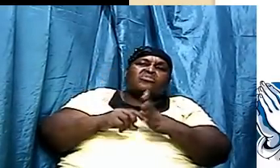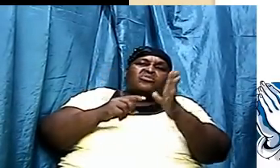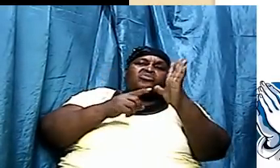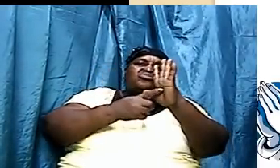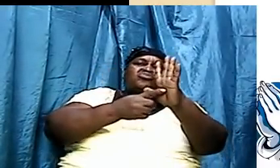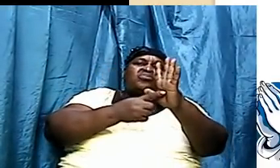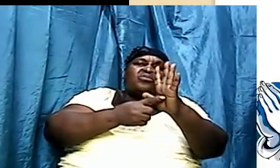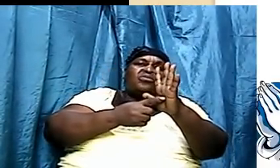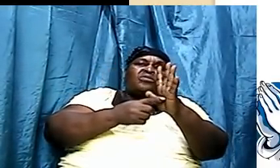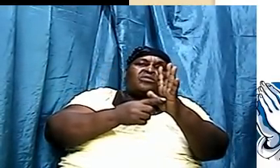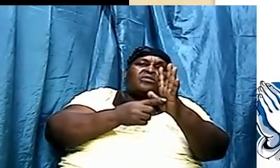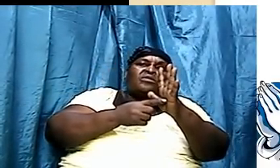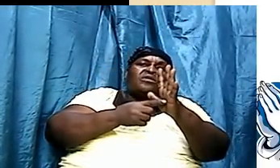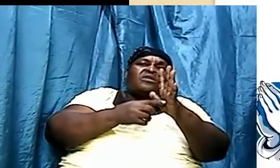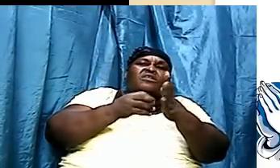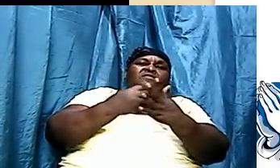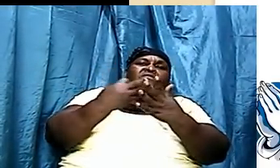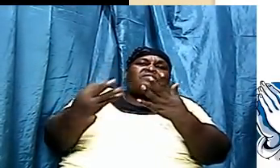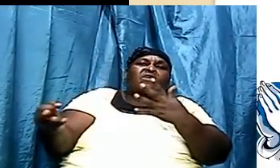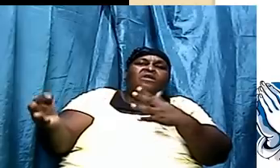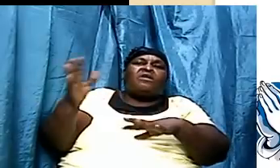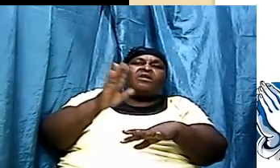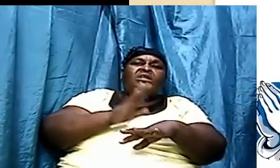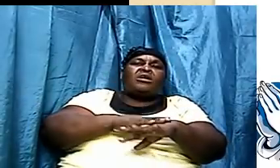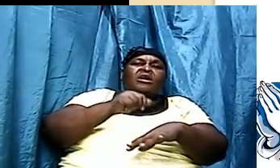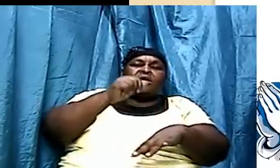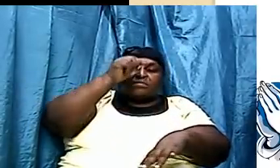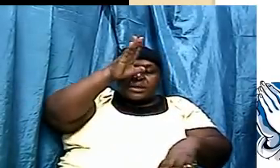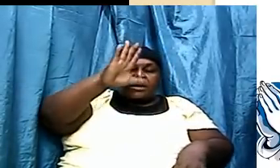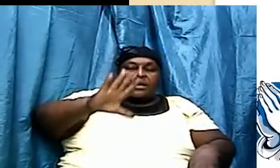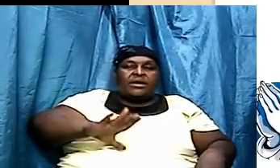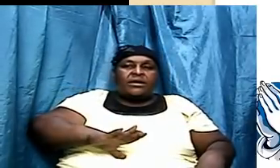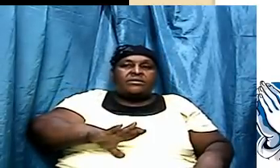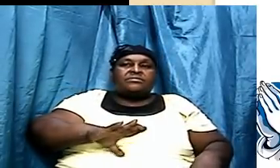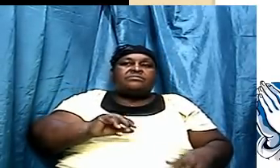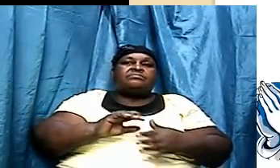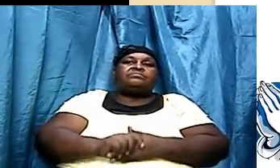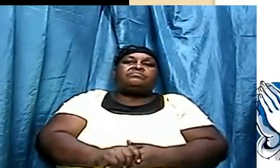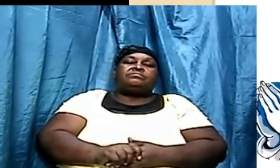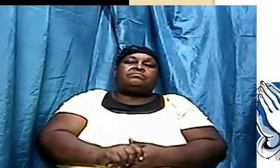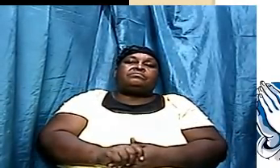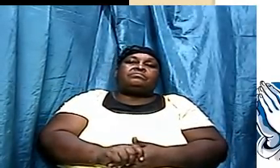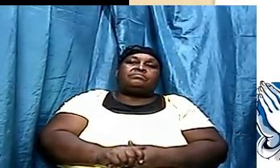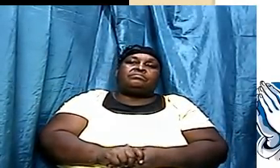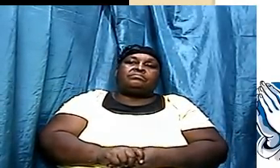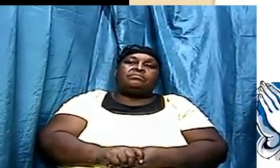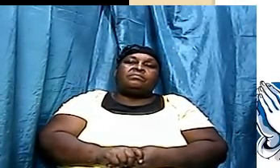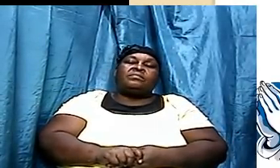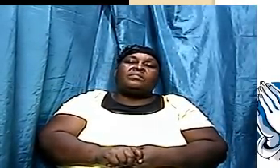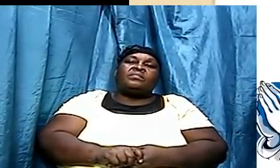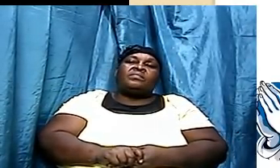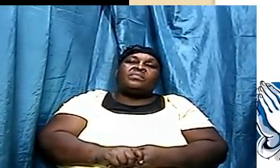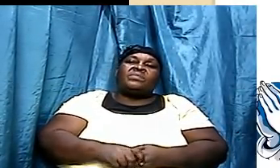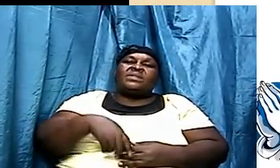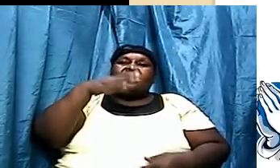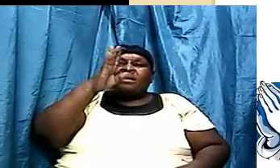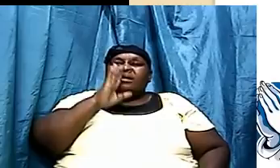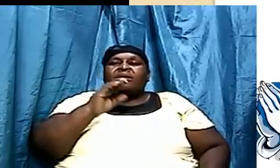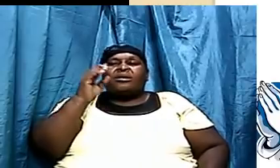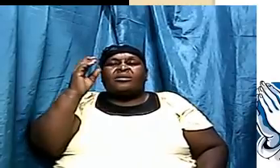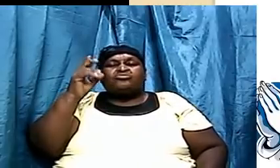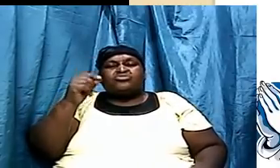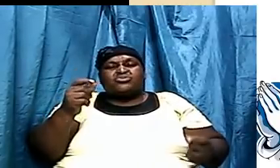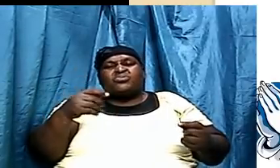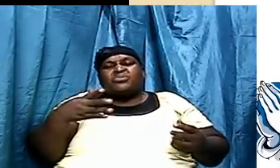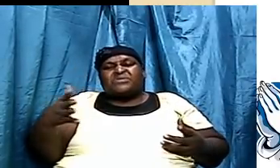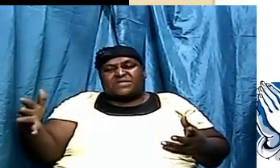water cycle in the book of Job and you know what I like about God I think God did these things to make we